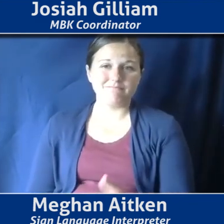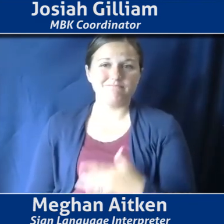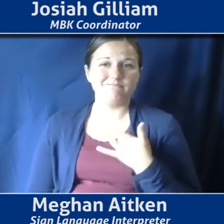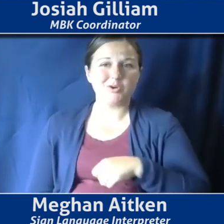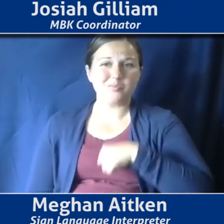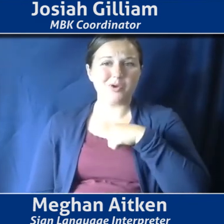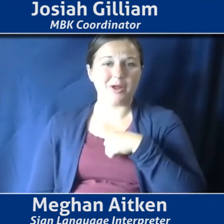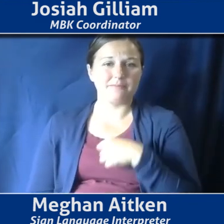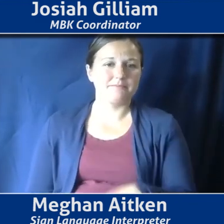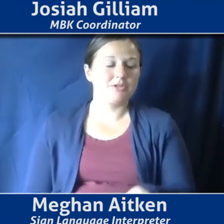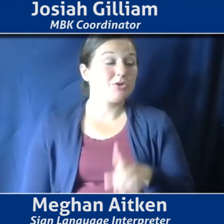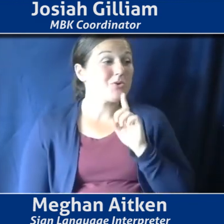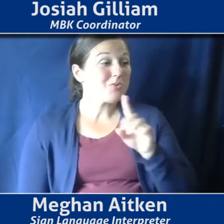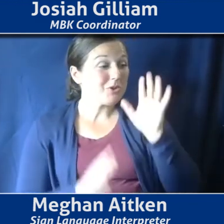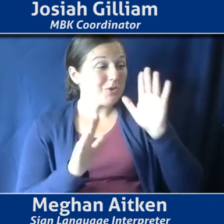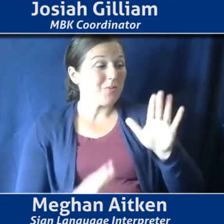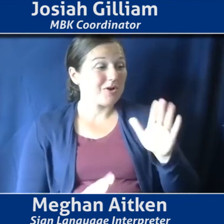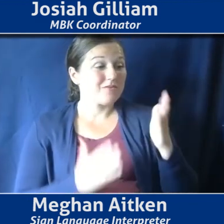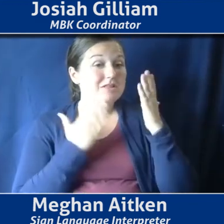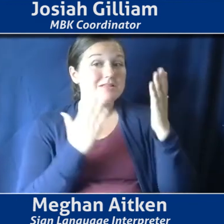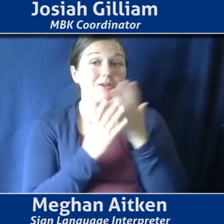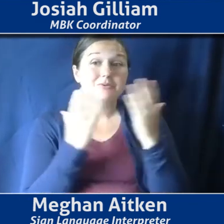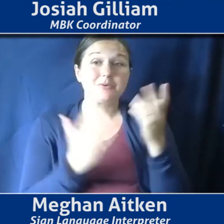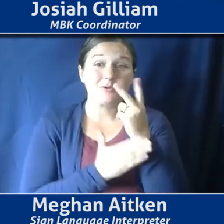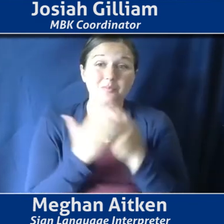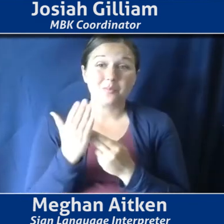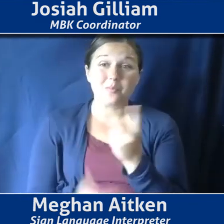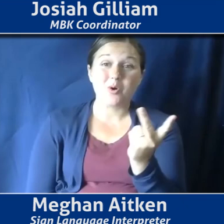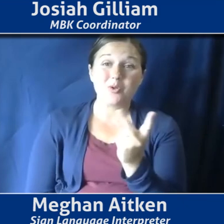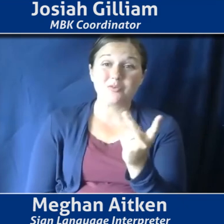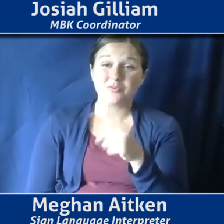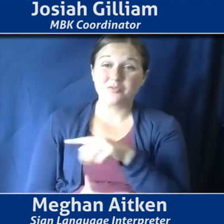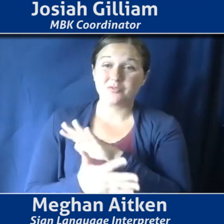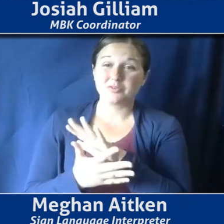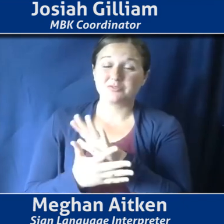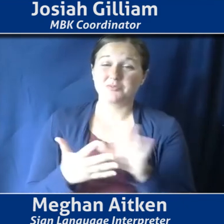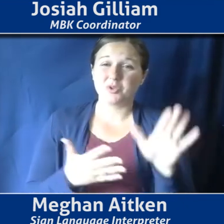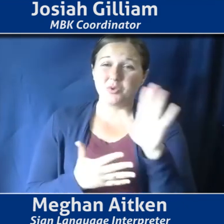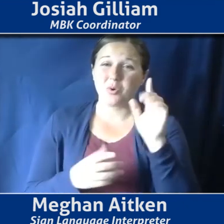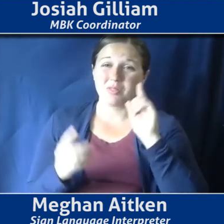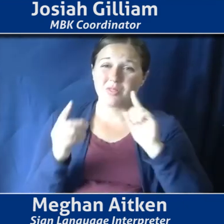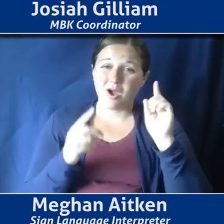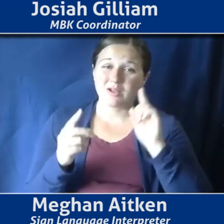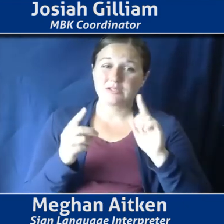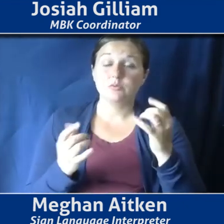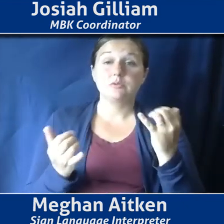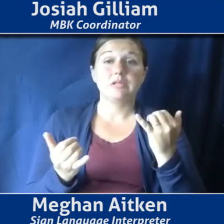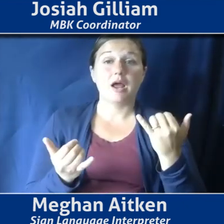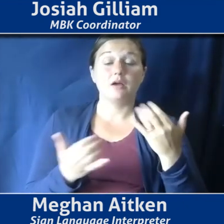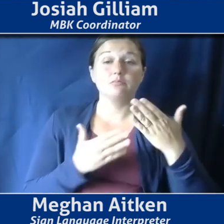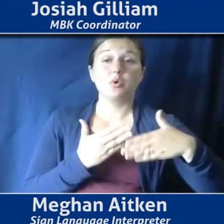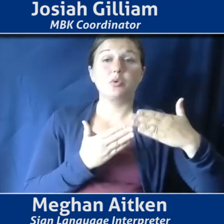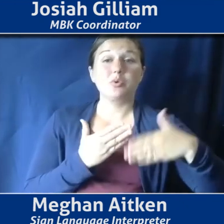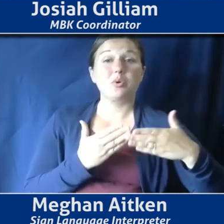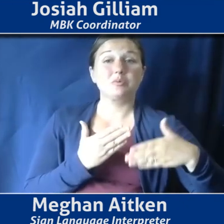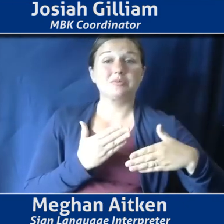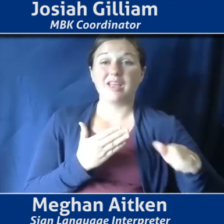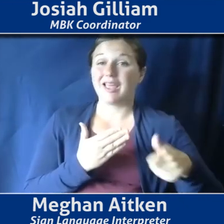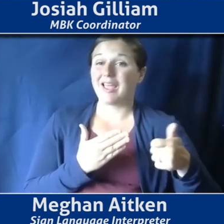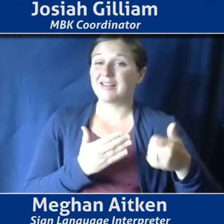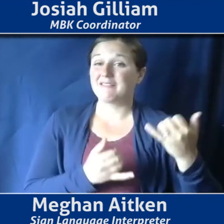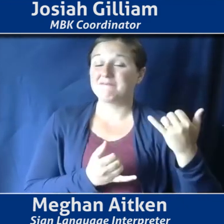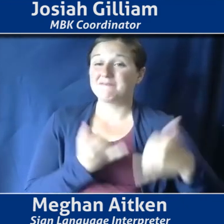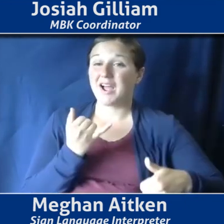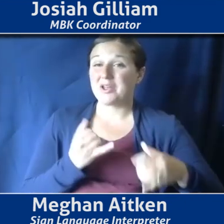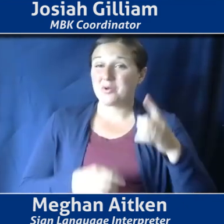Thank you, uh, so much, uh, both of you for, uh, you for those considerations. Let's bring the conversation to a close. Any final encouragements? Uh, Tiffany, we'll start